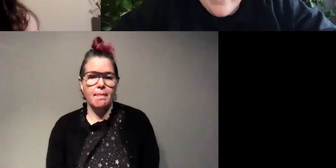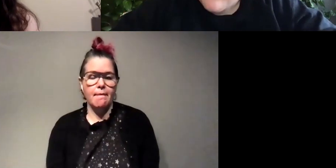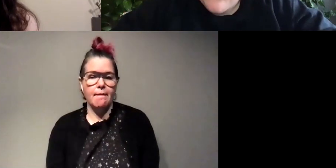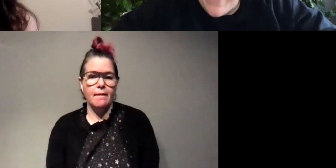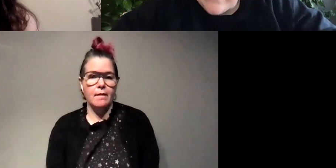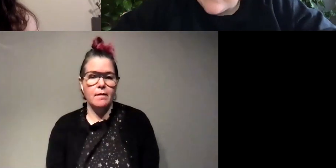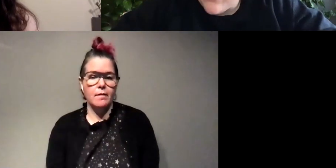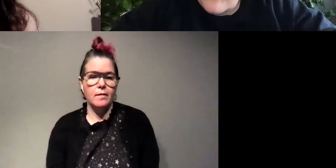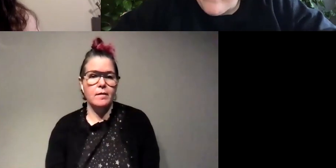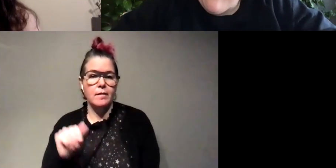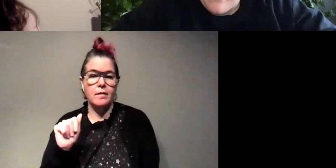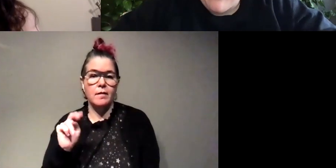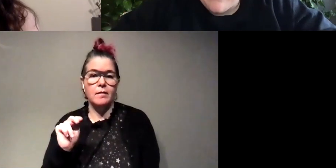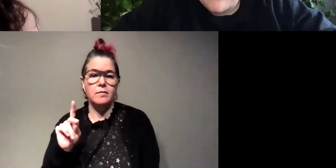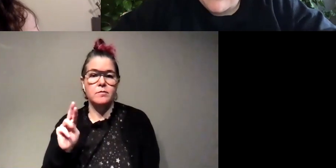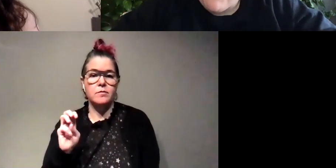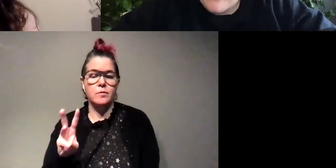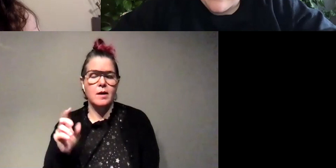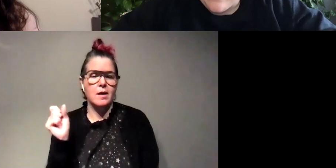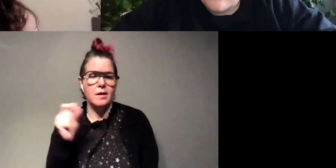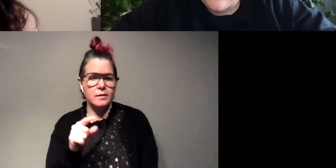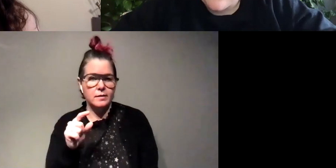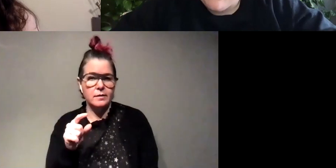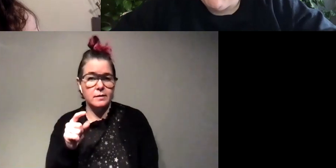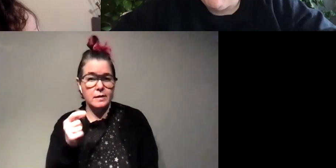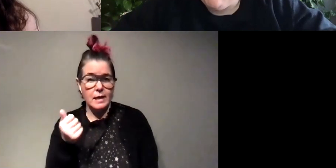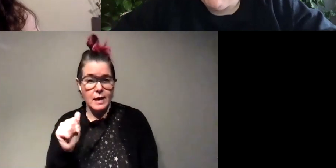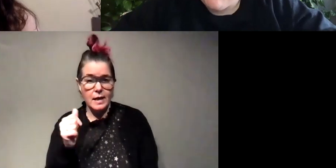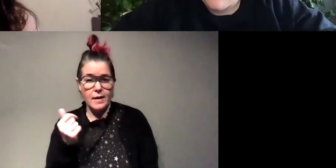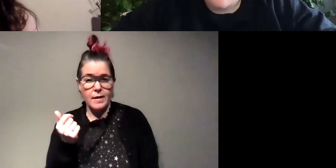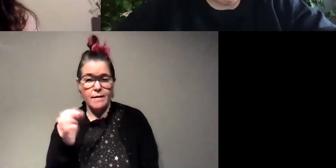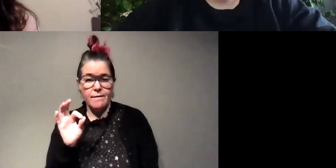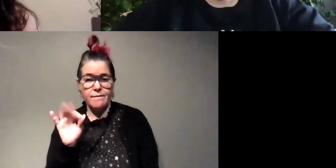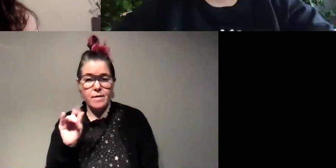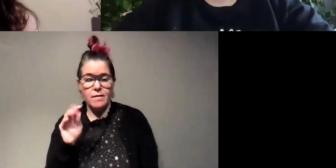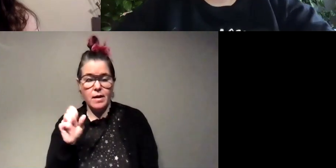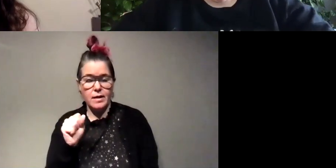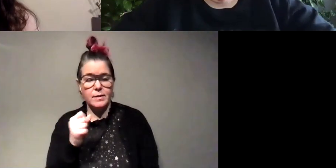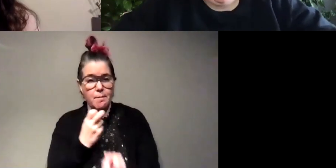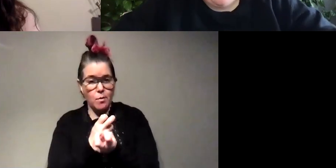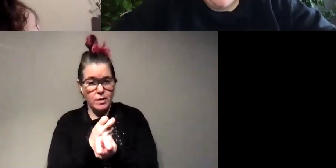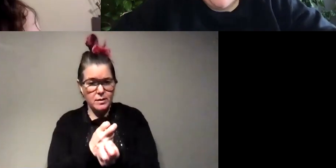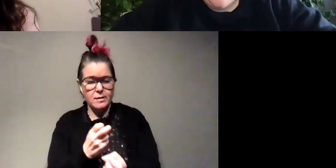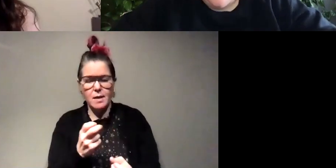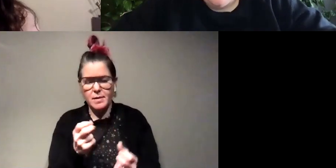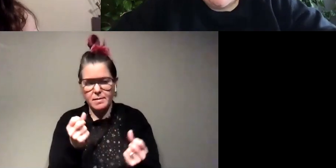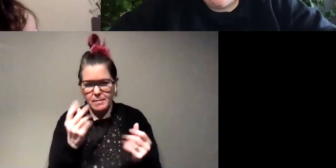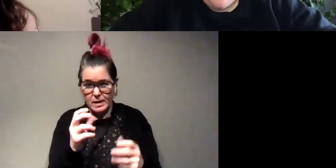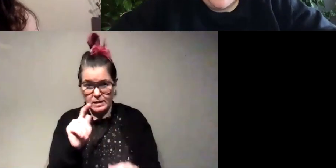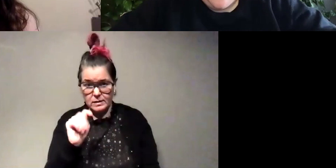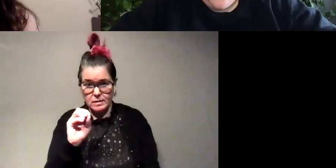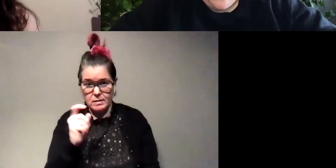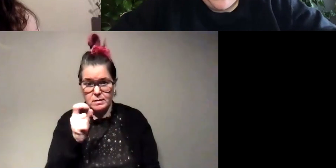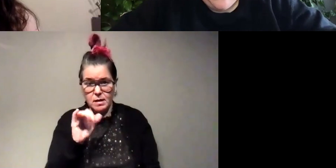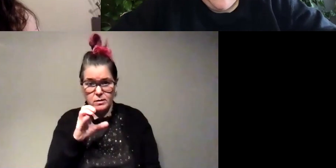andrew asks are there any fireflies that are poisonous so there are a bunch of toxic ones right yeah so